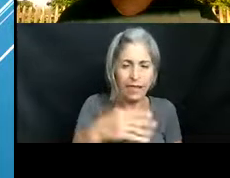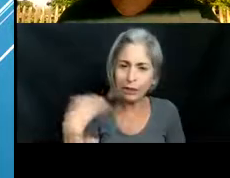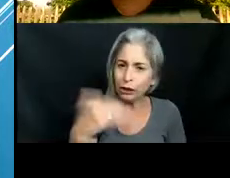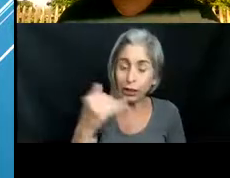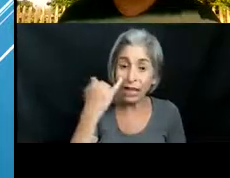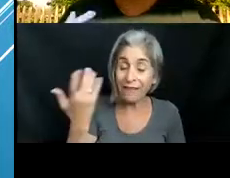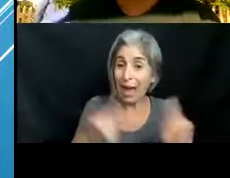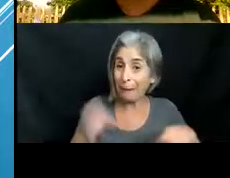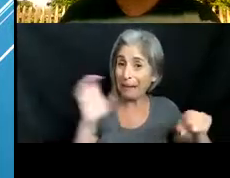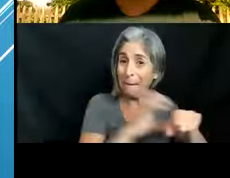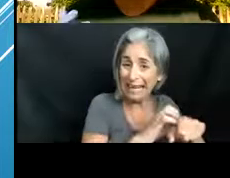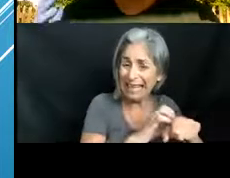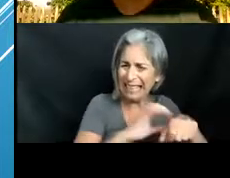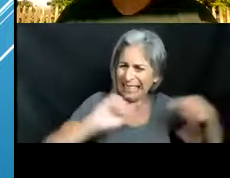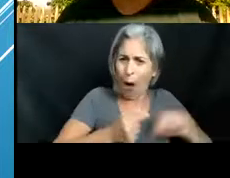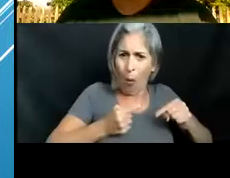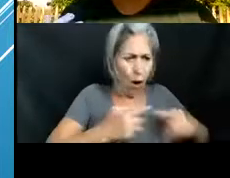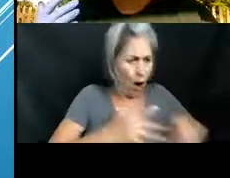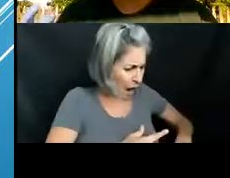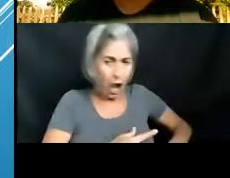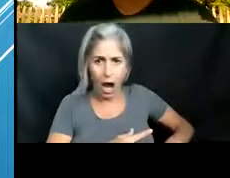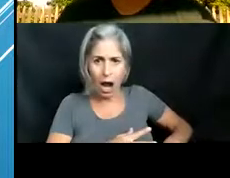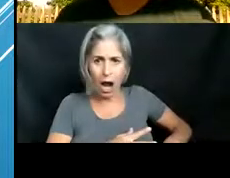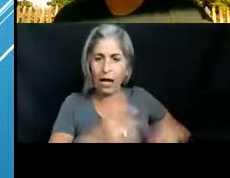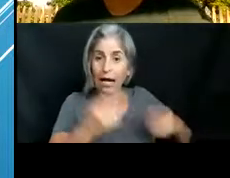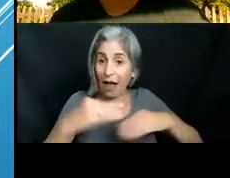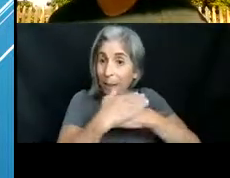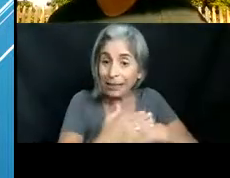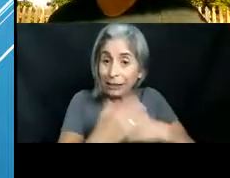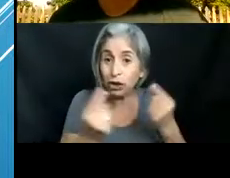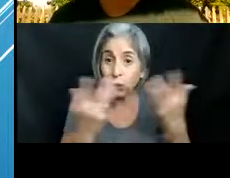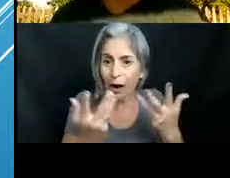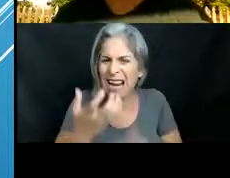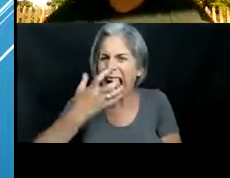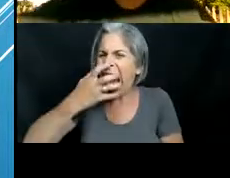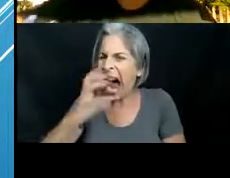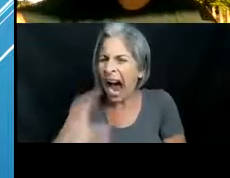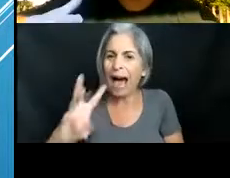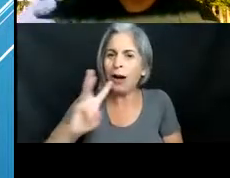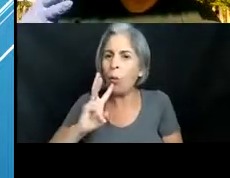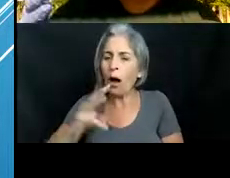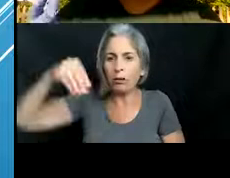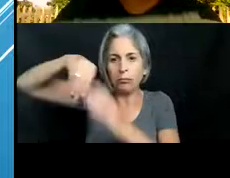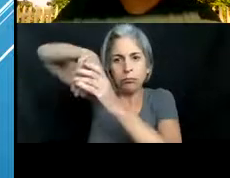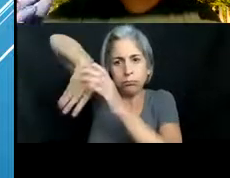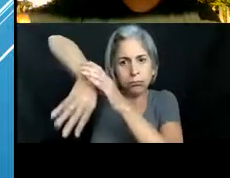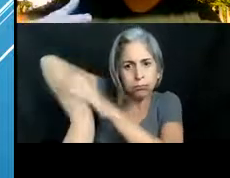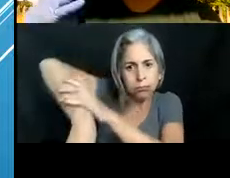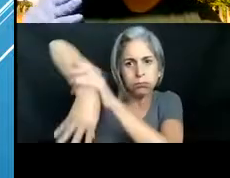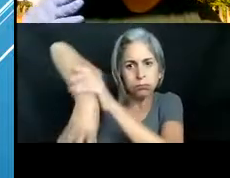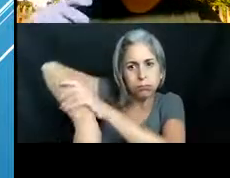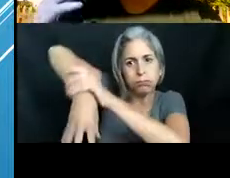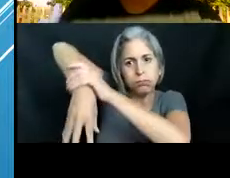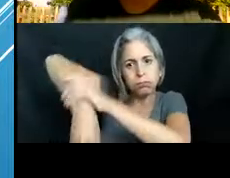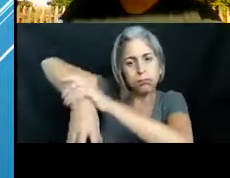beach or getting a lionfish somewhere and you get stung, you want to soak that wound in hot water, not boiling, boiling, boiling, but you want to